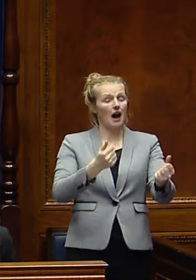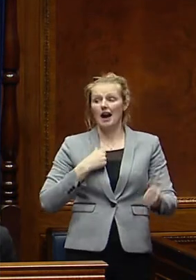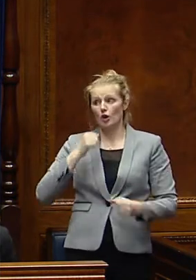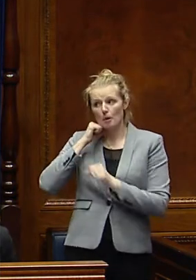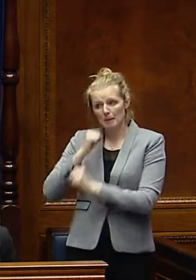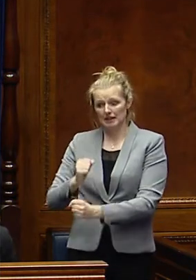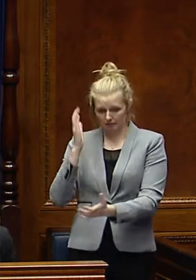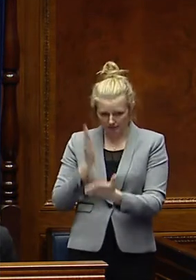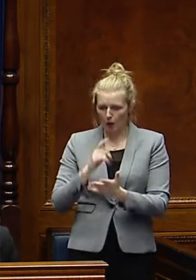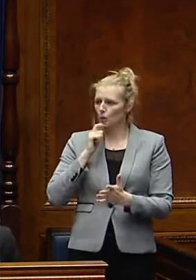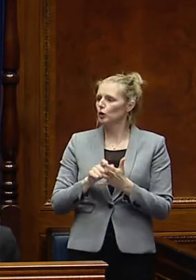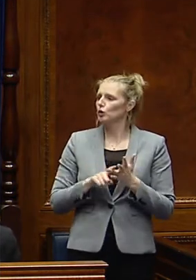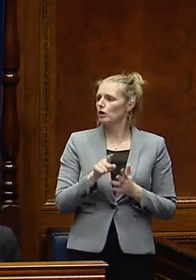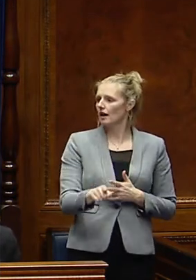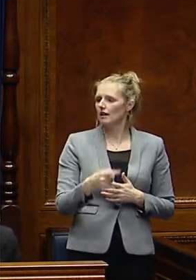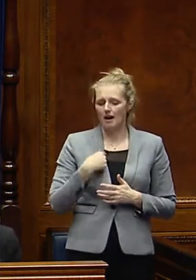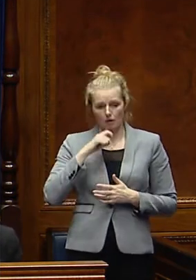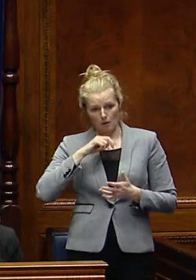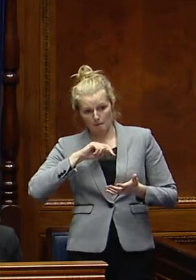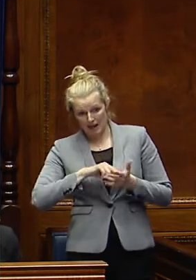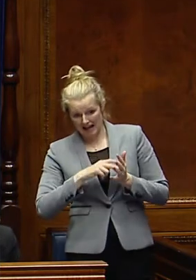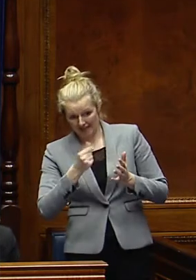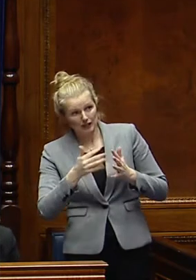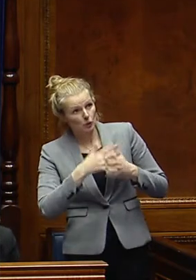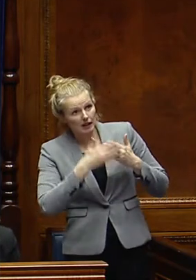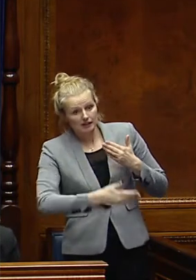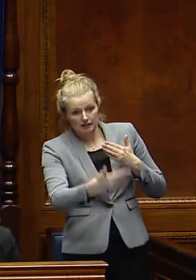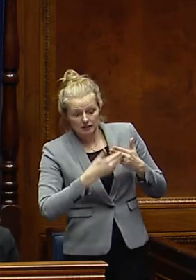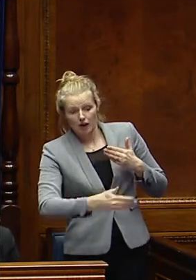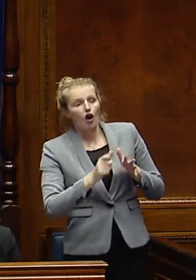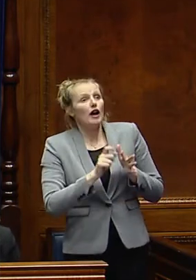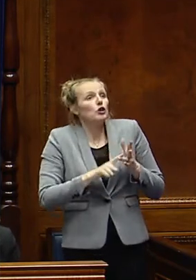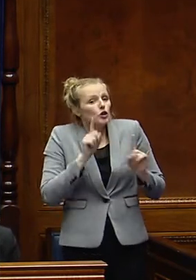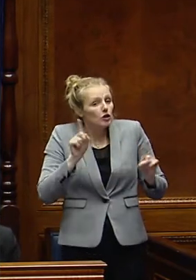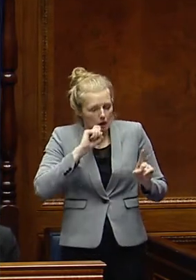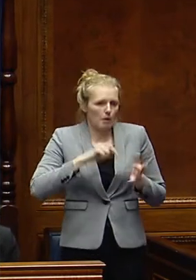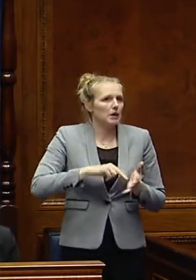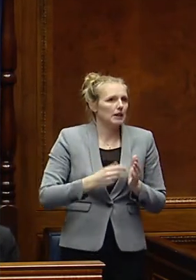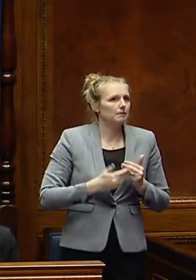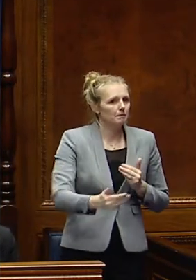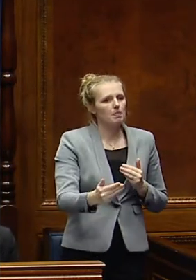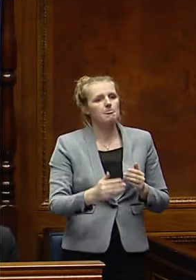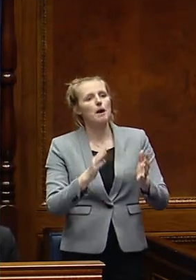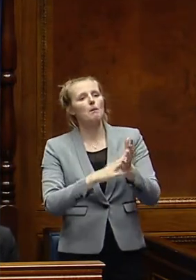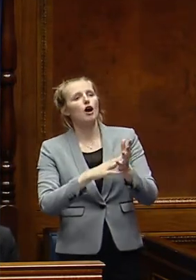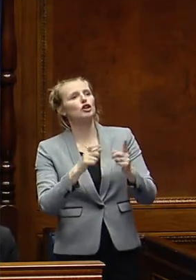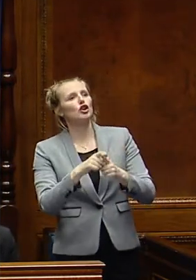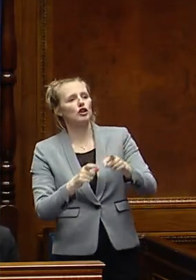be doing that. And I'll be announcing plans in the coming weeks as to how I take that forward. Mark Durgan.